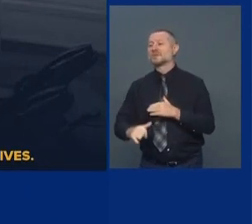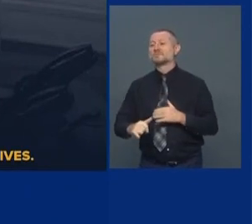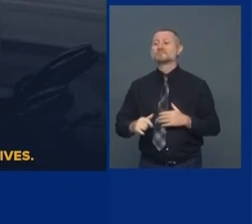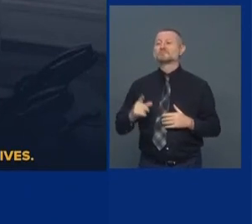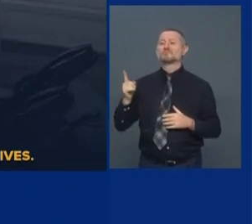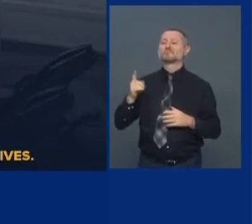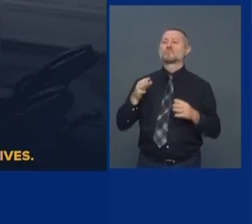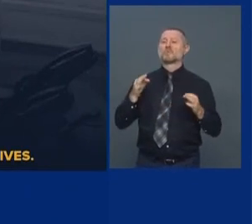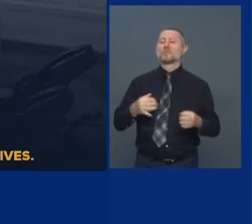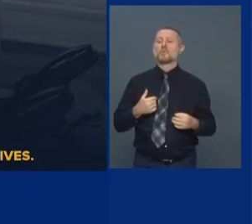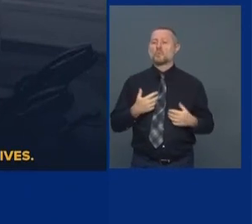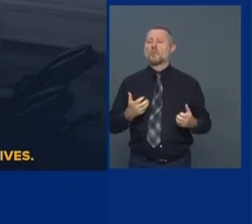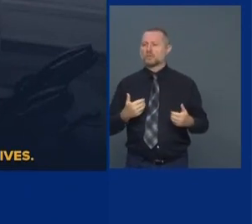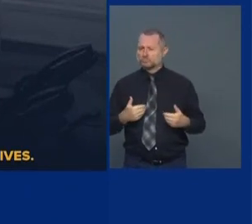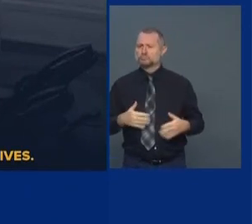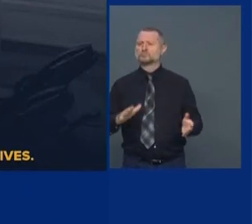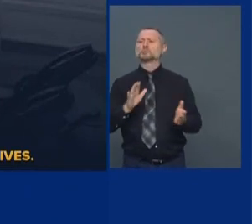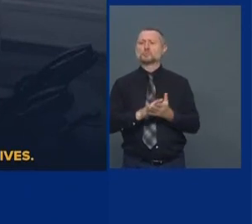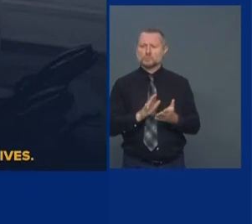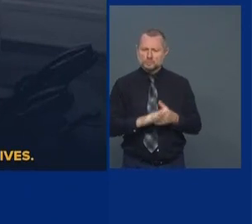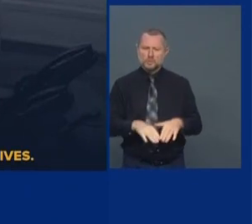But you don't want to clean the schools?